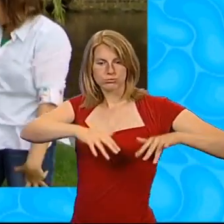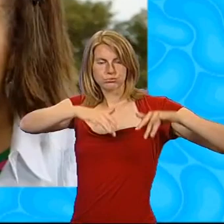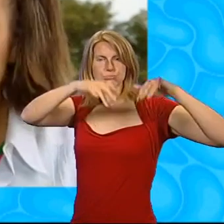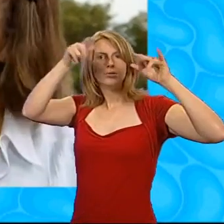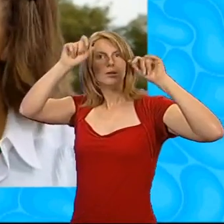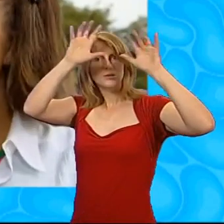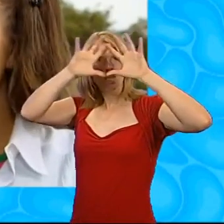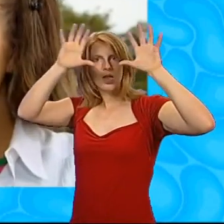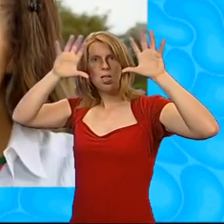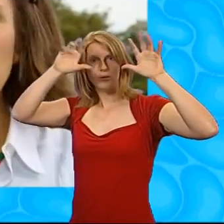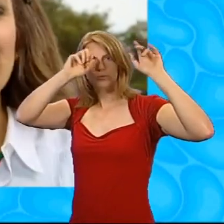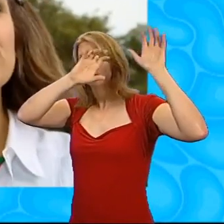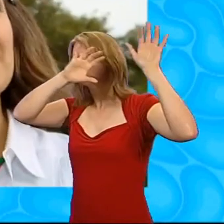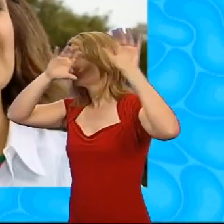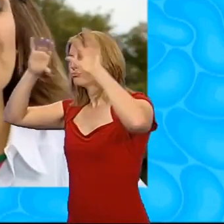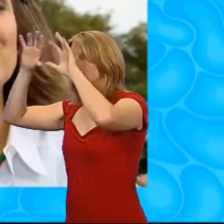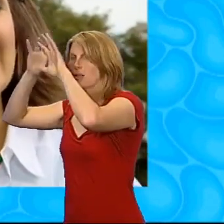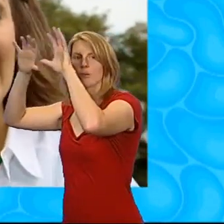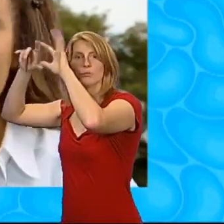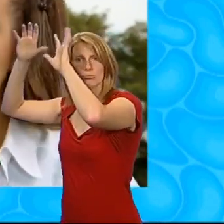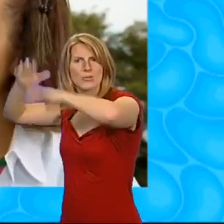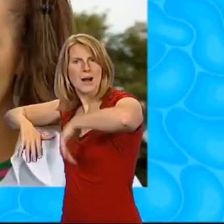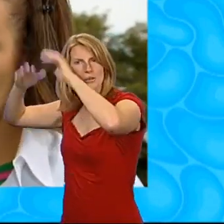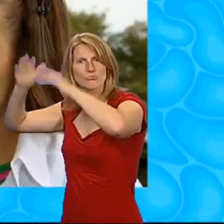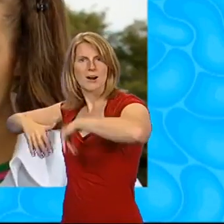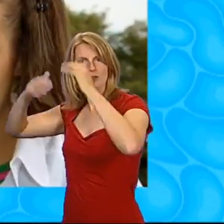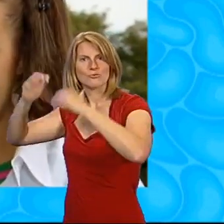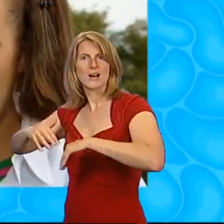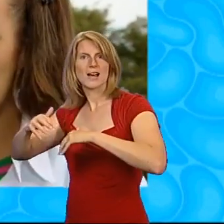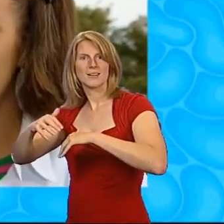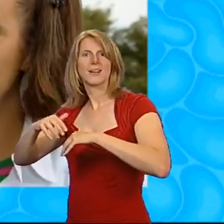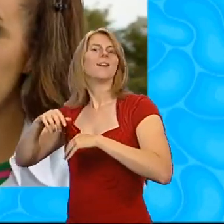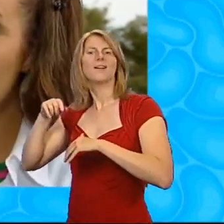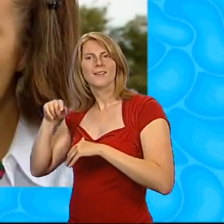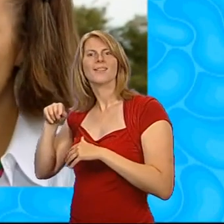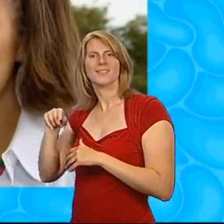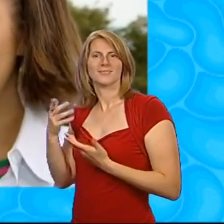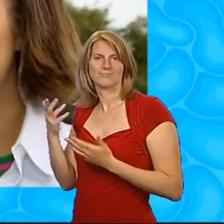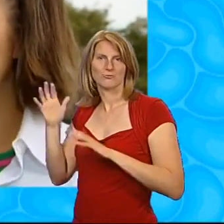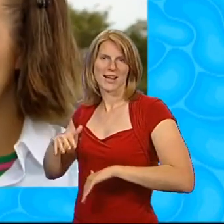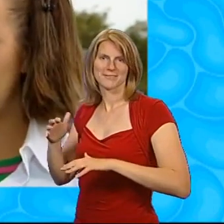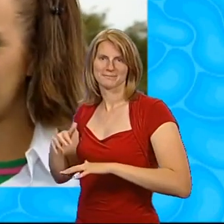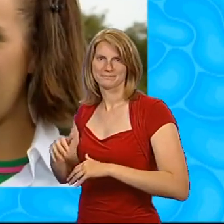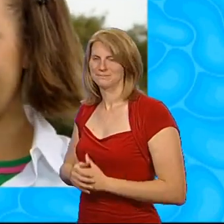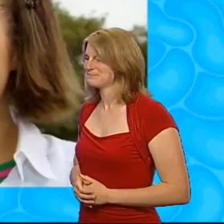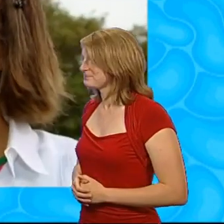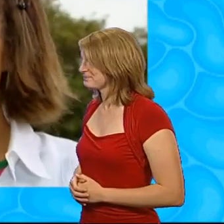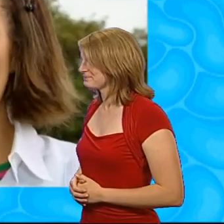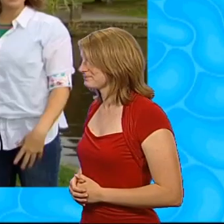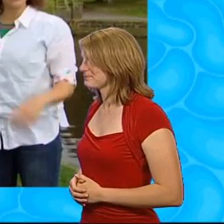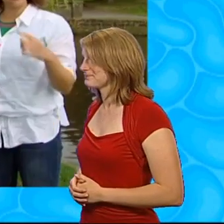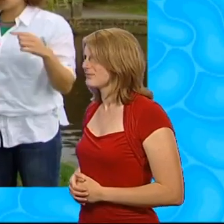rain. So now we know that clouds are made up of tiny drops of water, and when they get too heavy, they start to fall as rain.